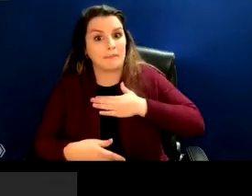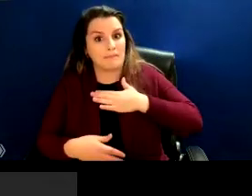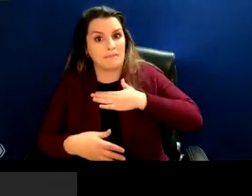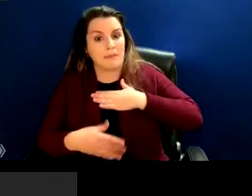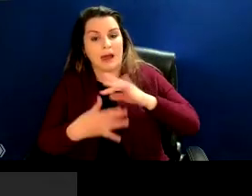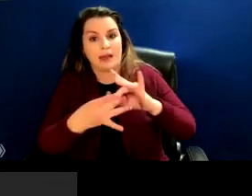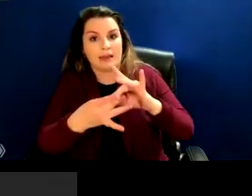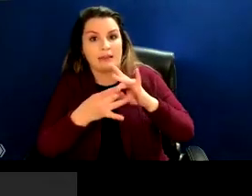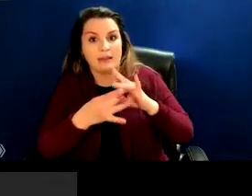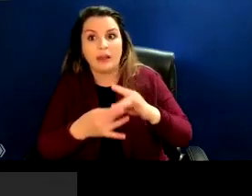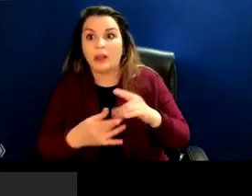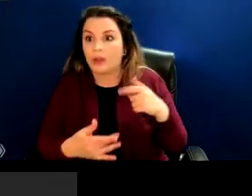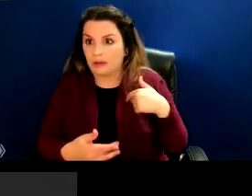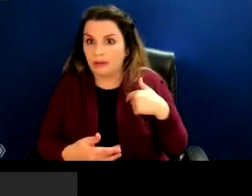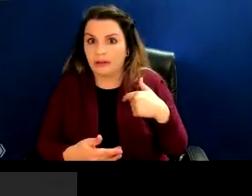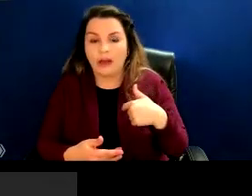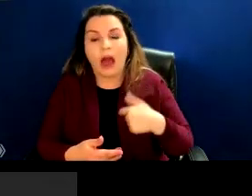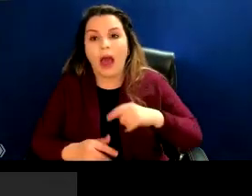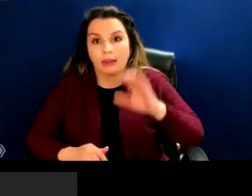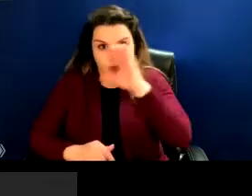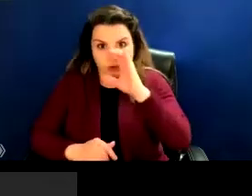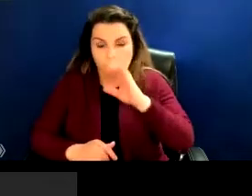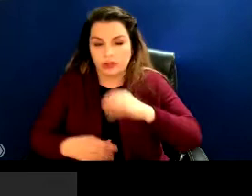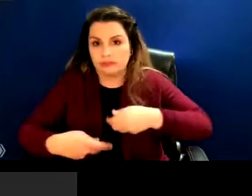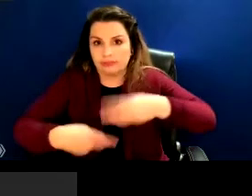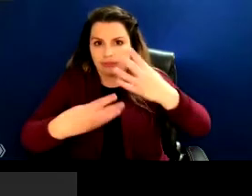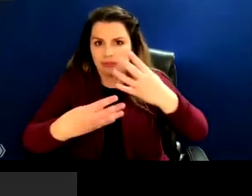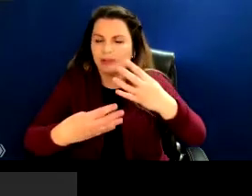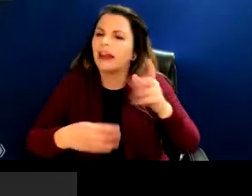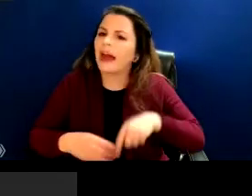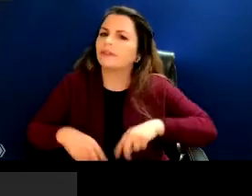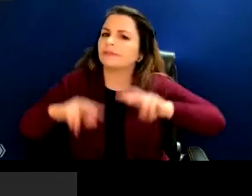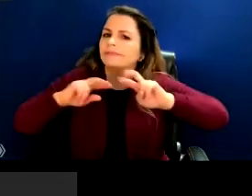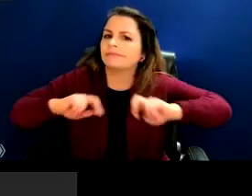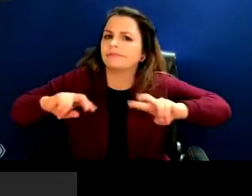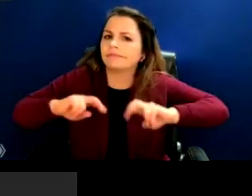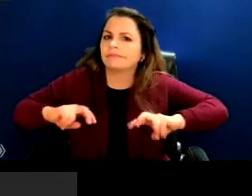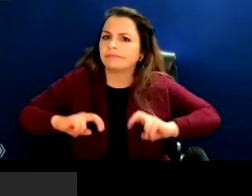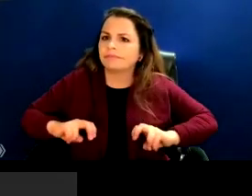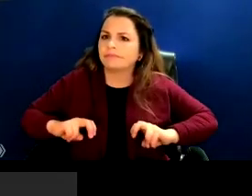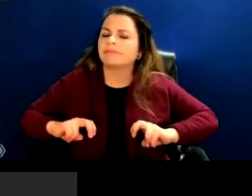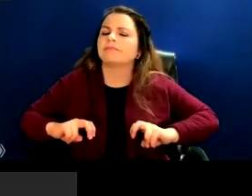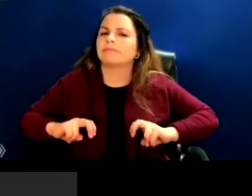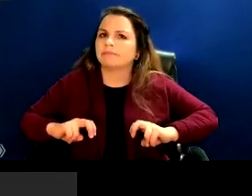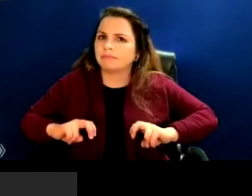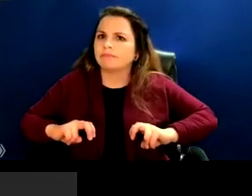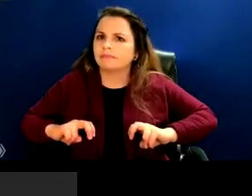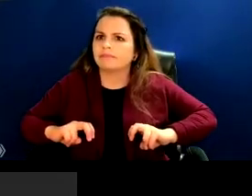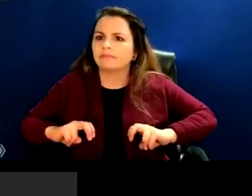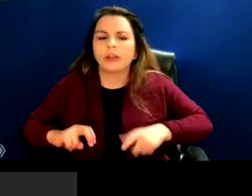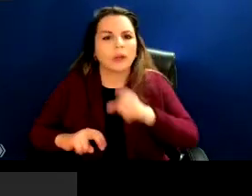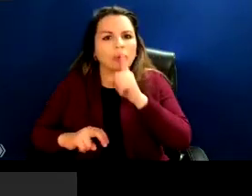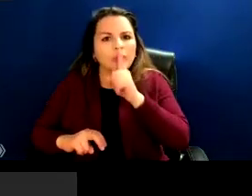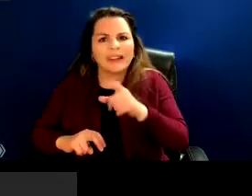to what the public is searching for, then we have to ask ourselves about the profoundly kind of undemocratic way in which that happens.